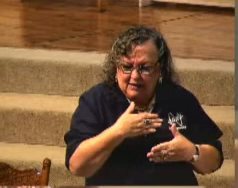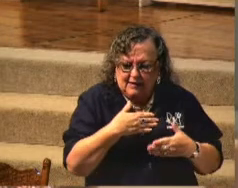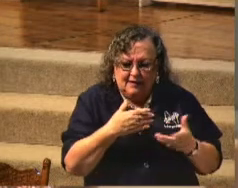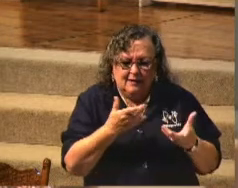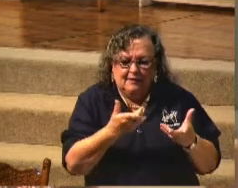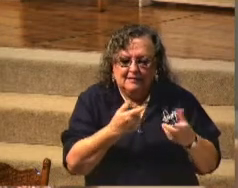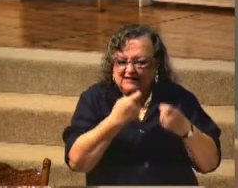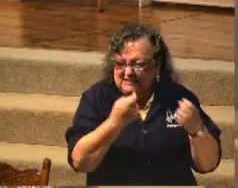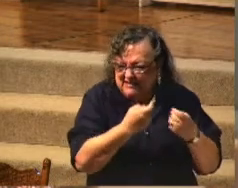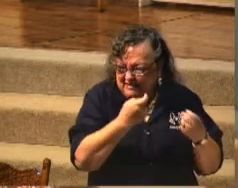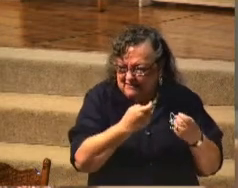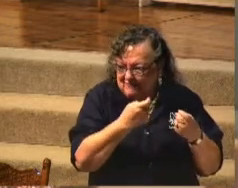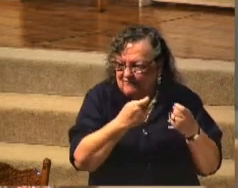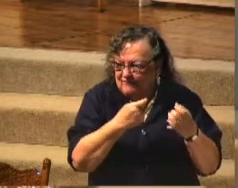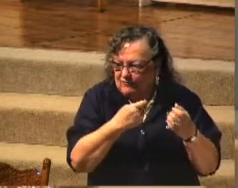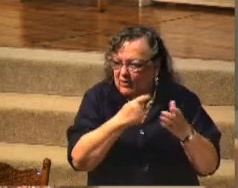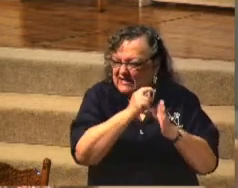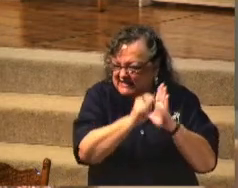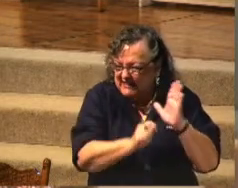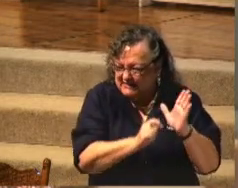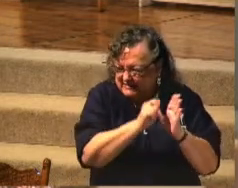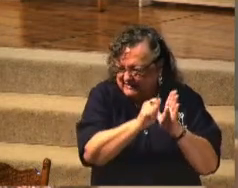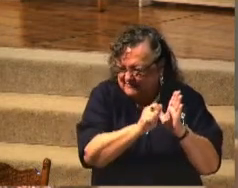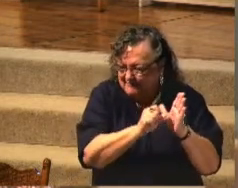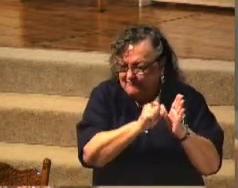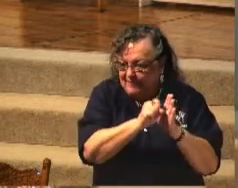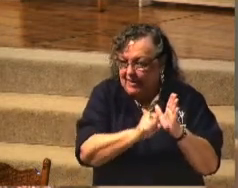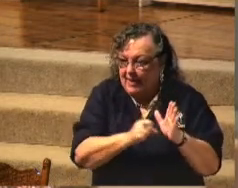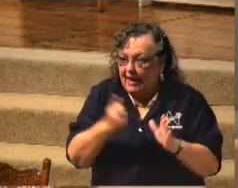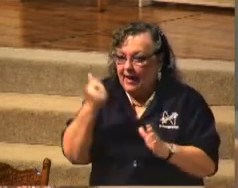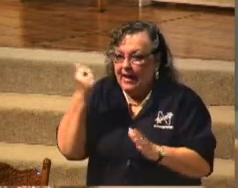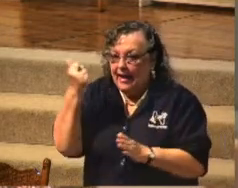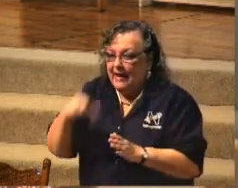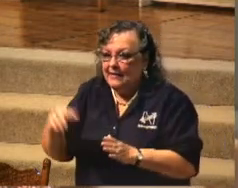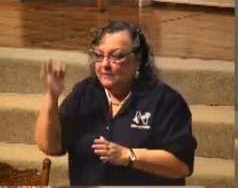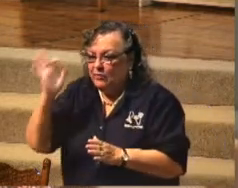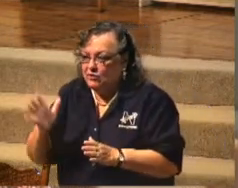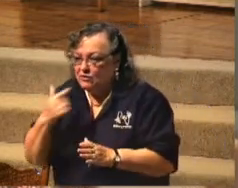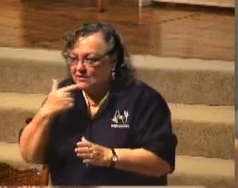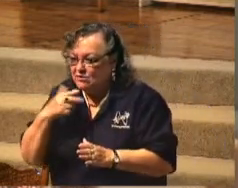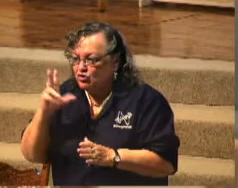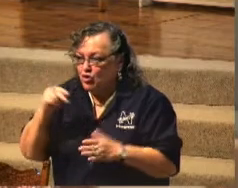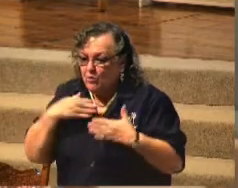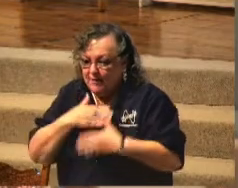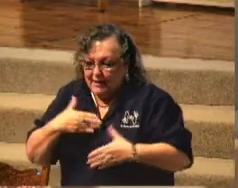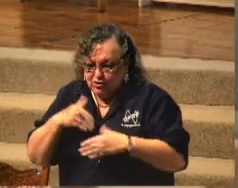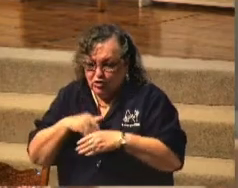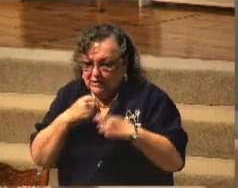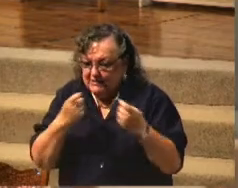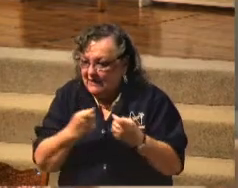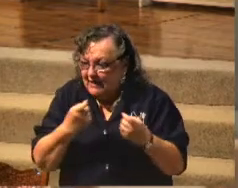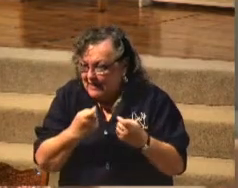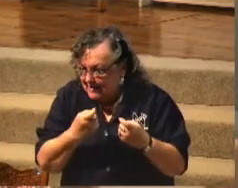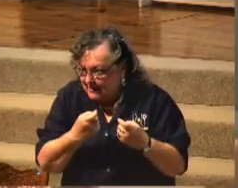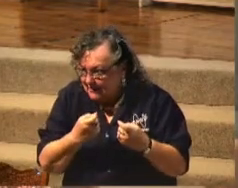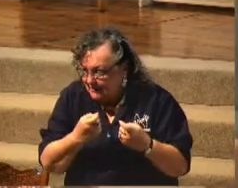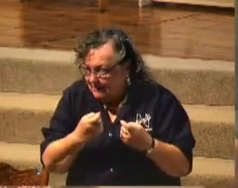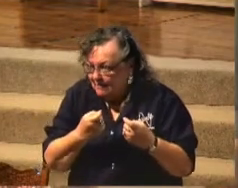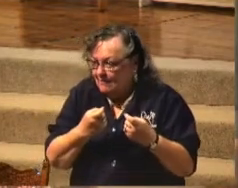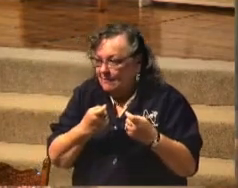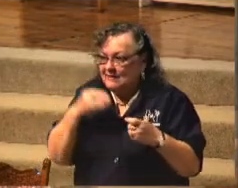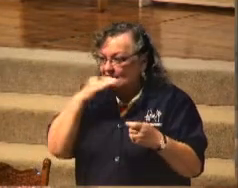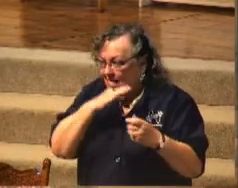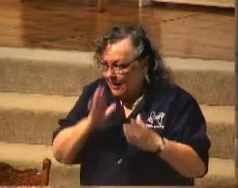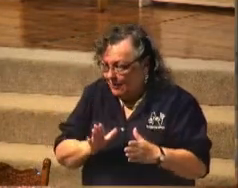Any preacher that says that there is no pleasure in sin is a liar. The Bible says that there are pleasures in